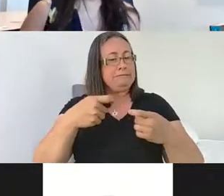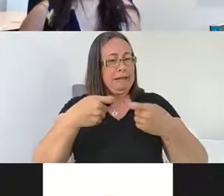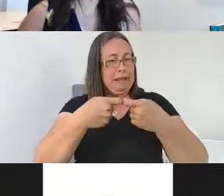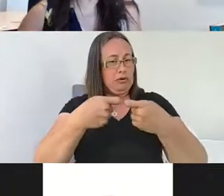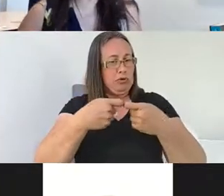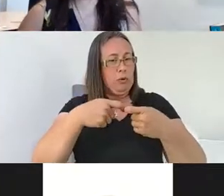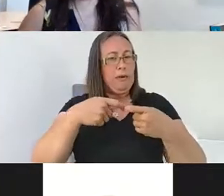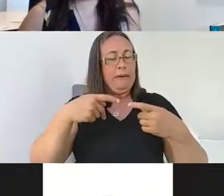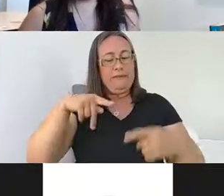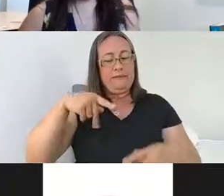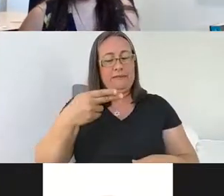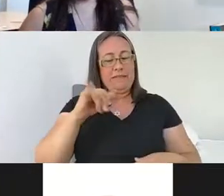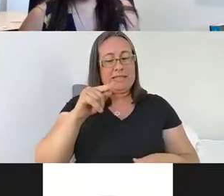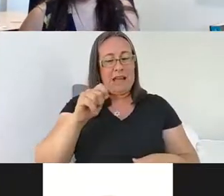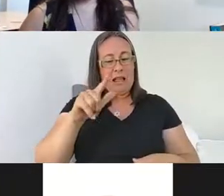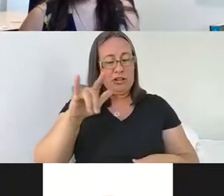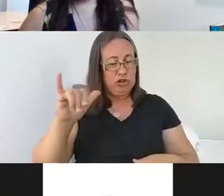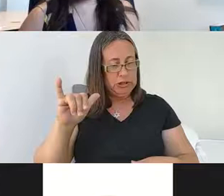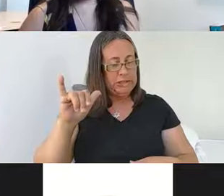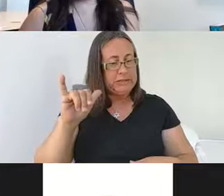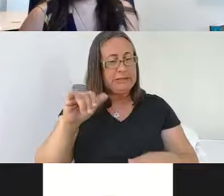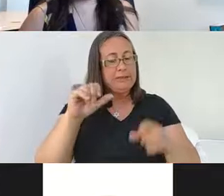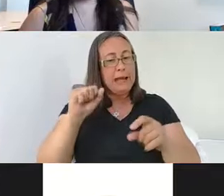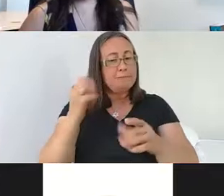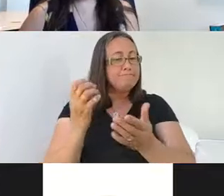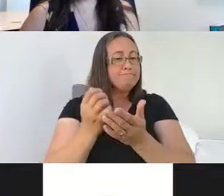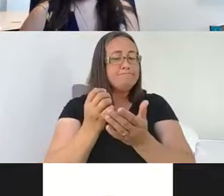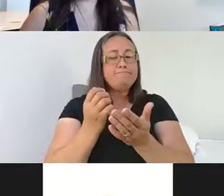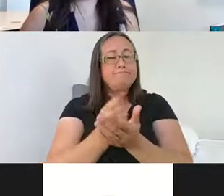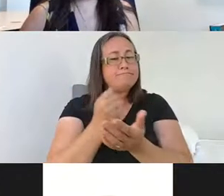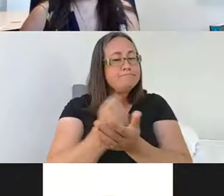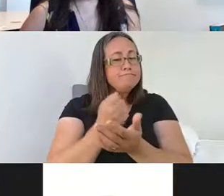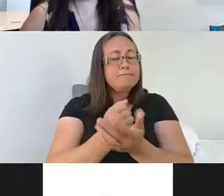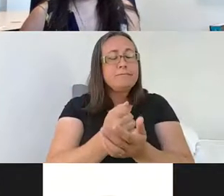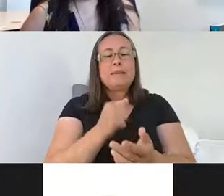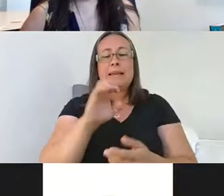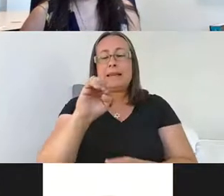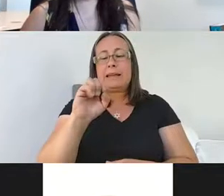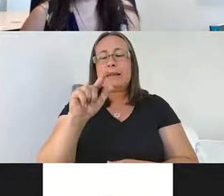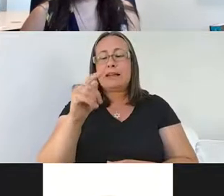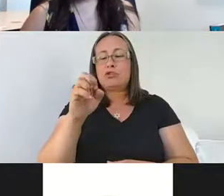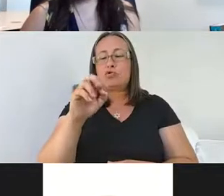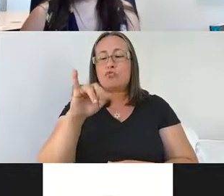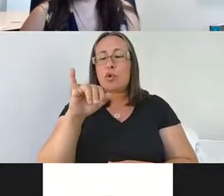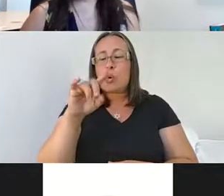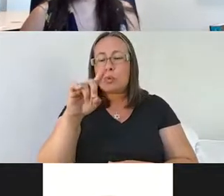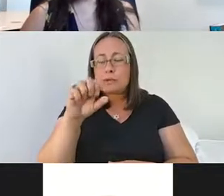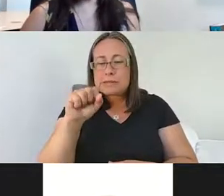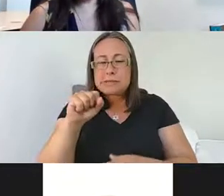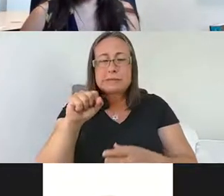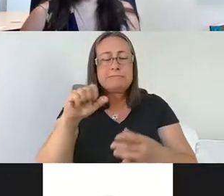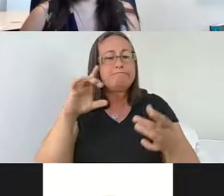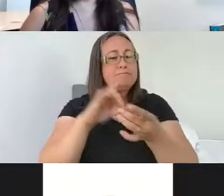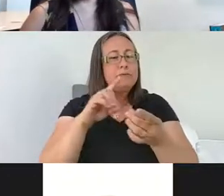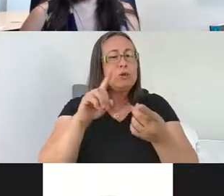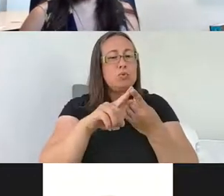where we can use electrodes that are connected to amplifiers to record the activity of single